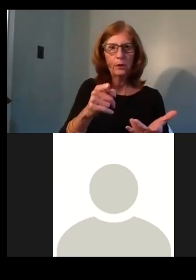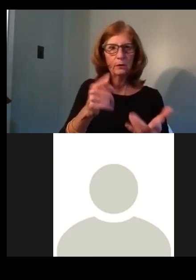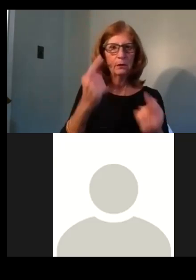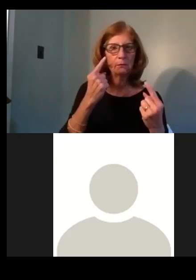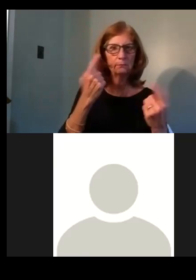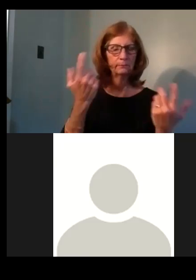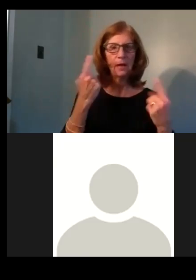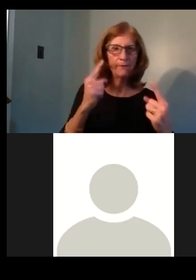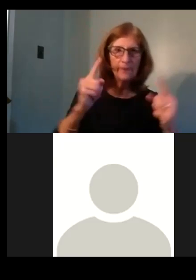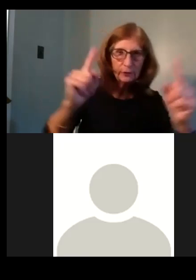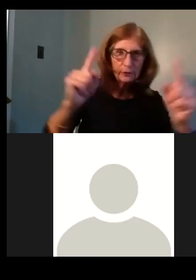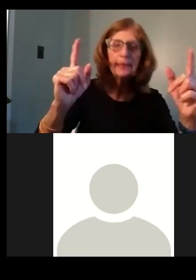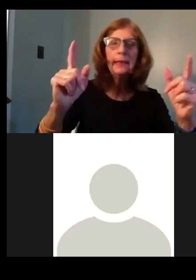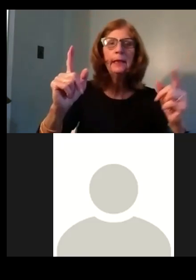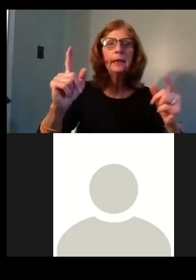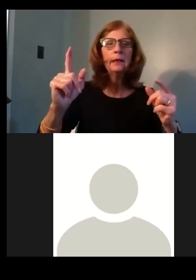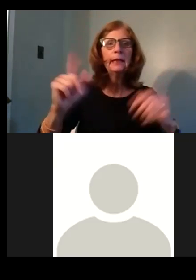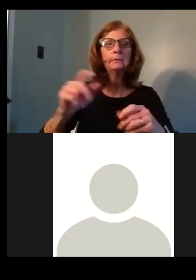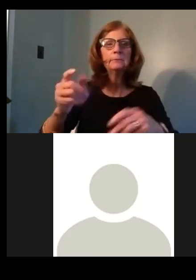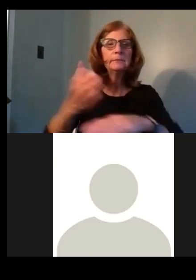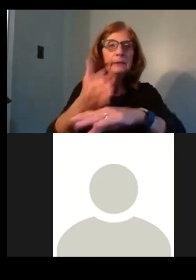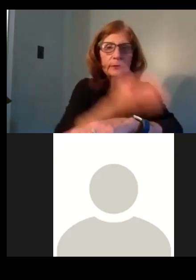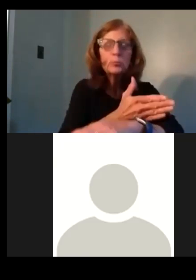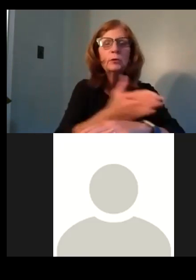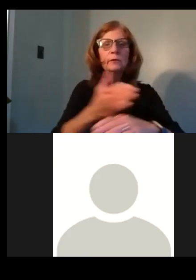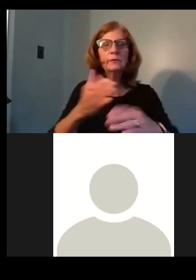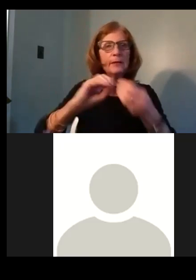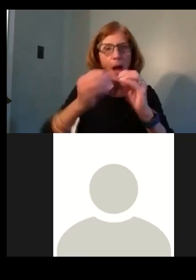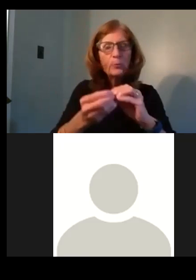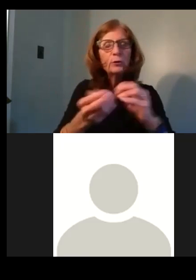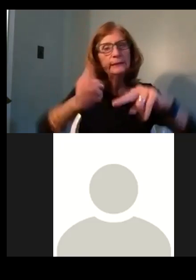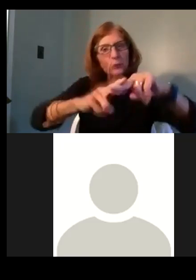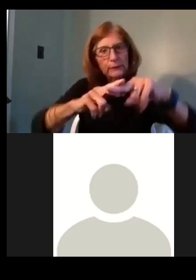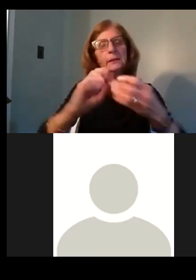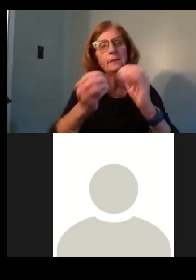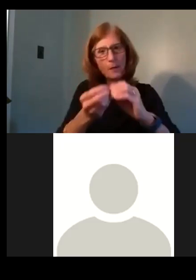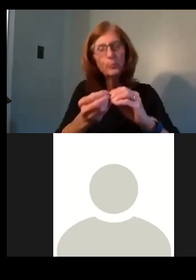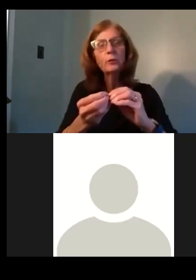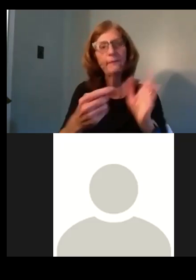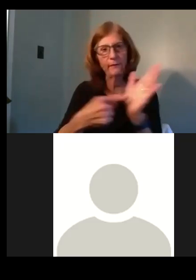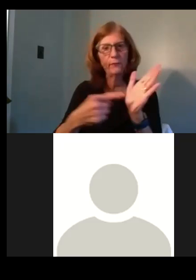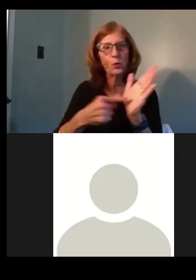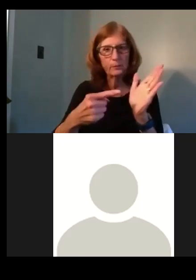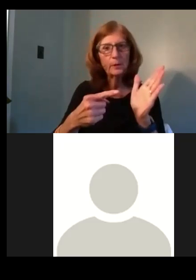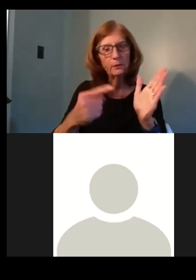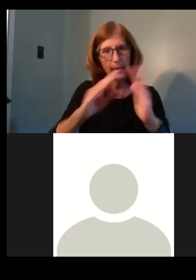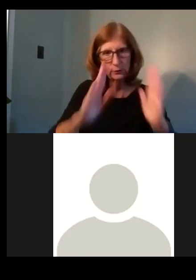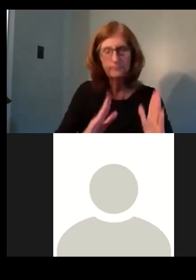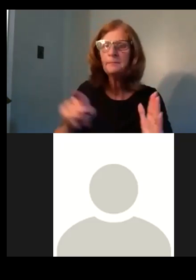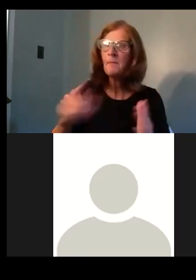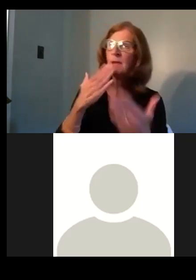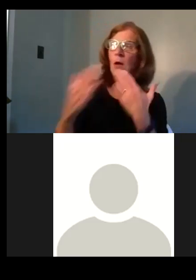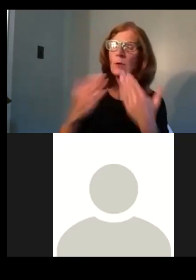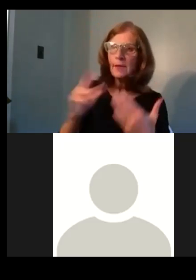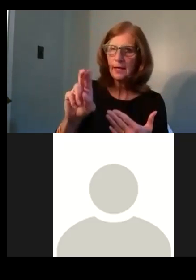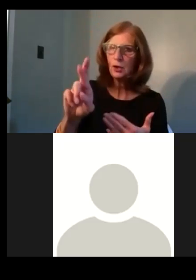the number or depth of affordable units, uh, and I just want to take a moment and thank the, the staff, the URA